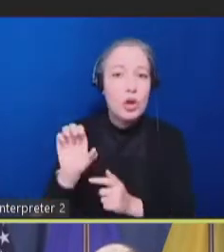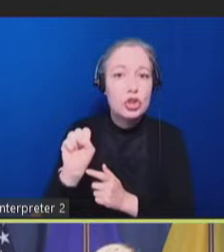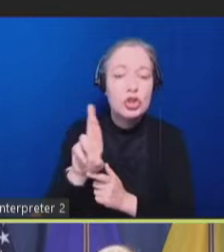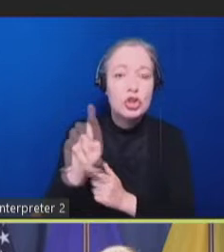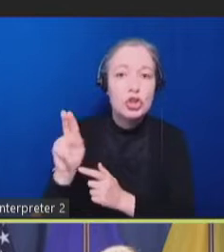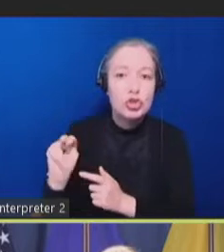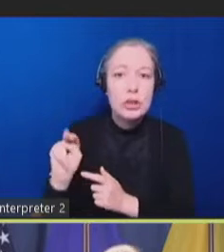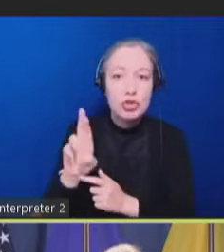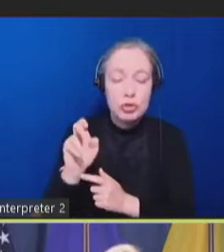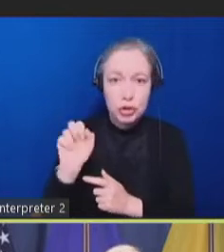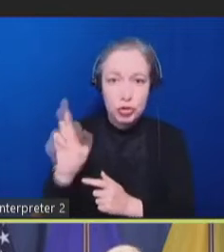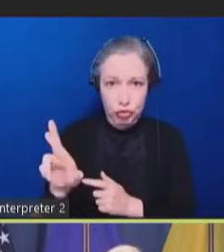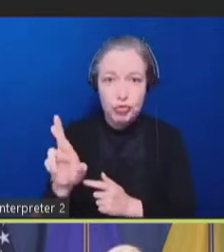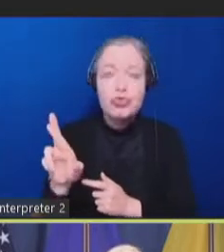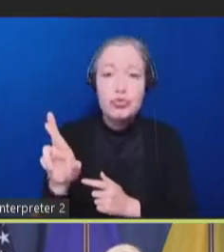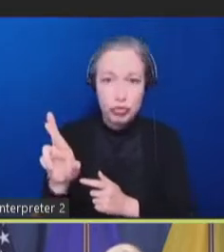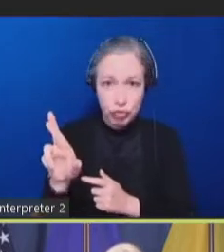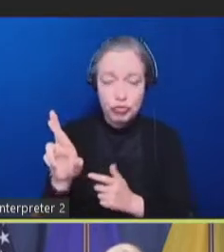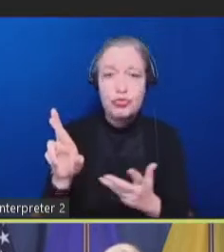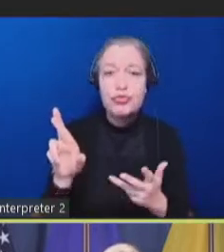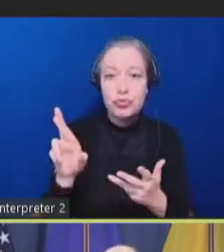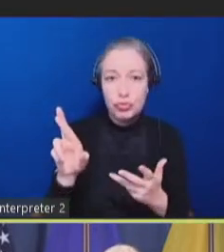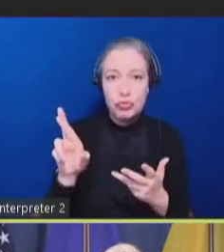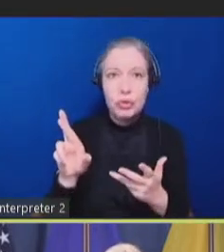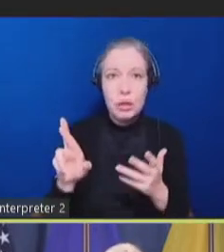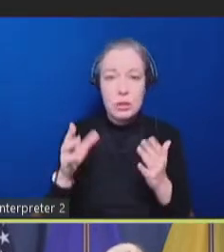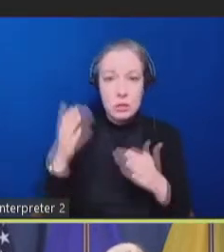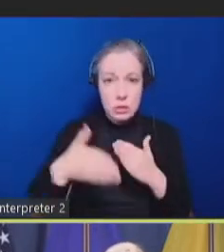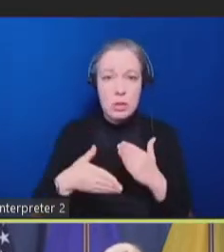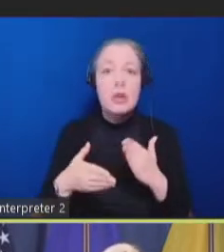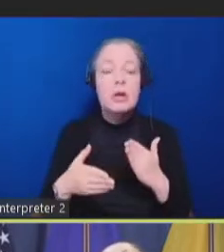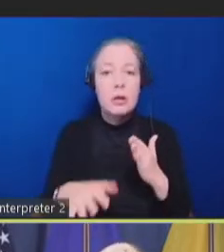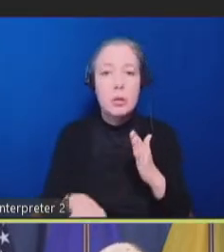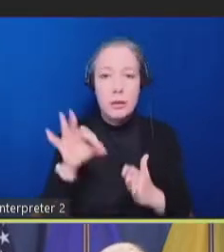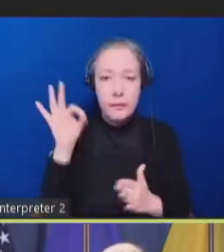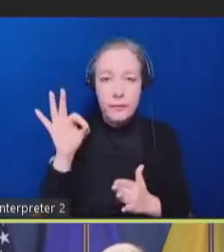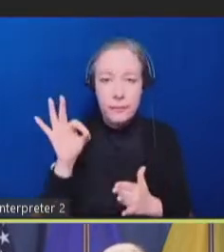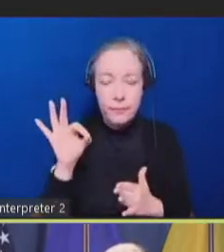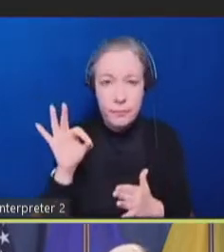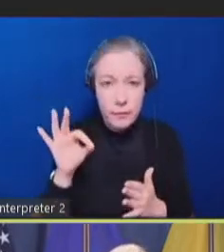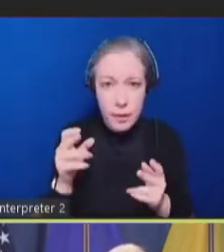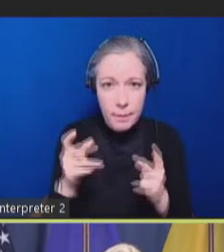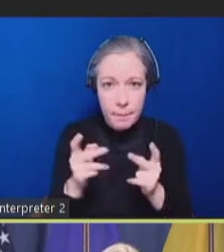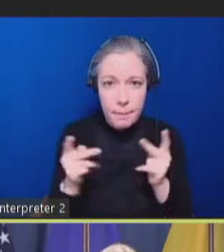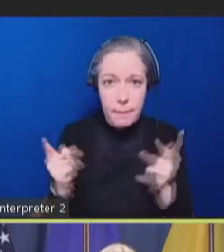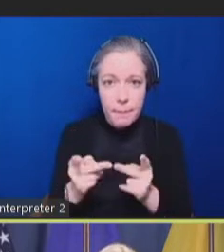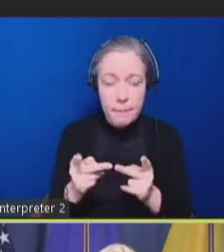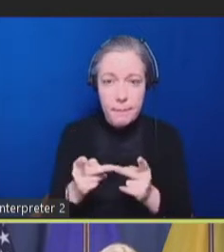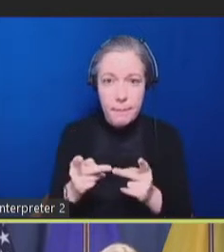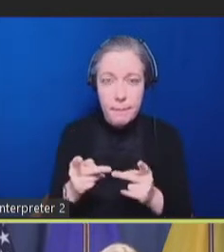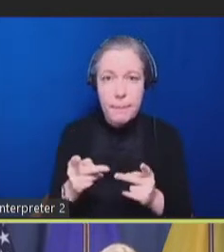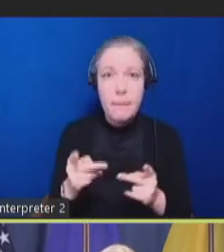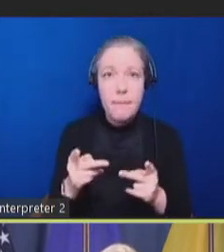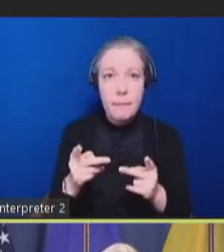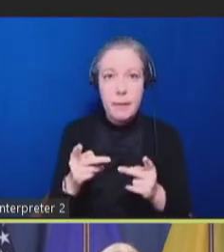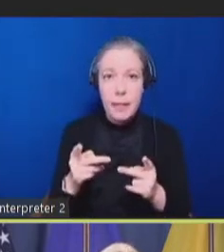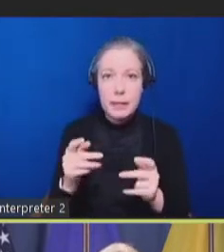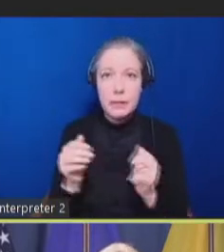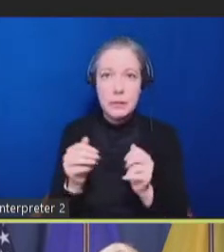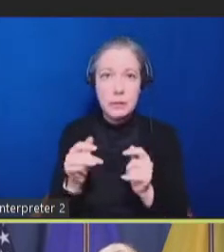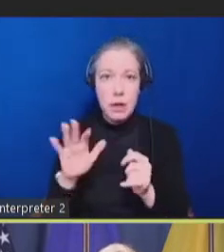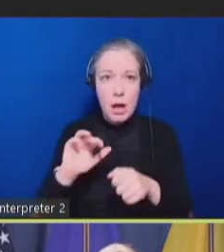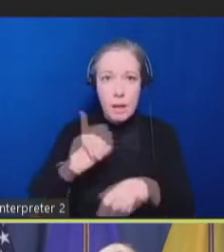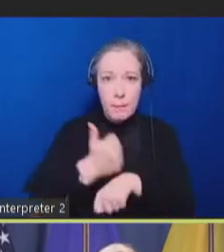In the end, what we found is very stark place based inequities in COVID-19 vaccine for people with